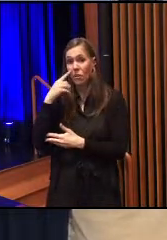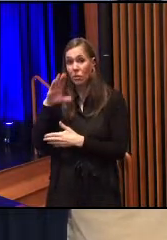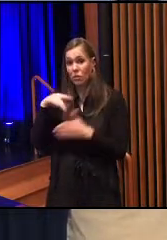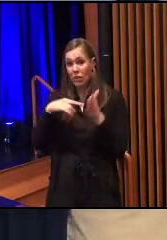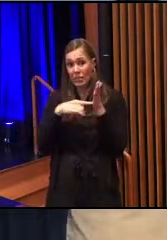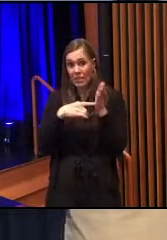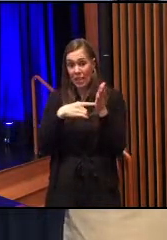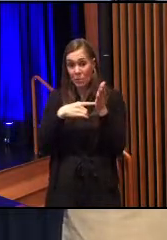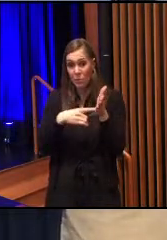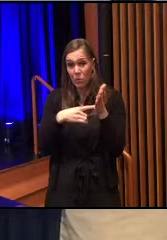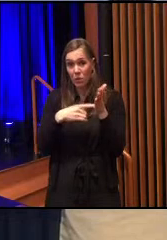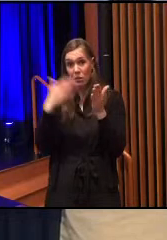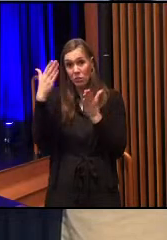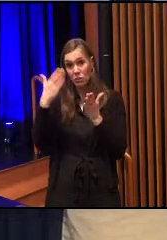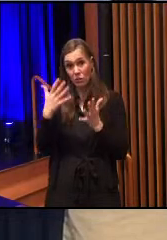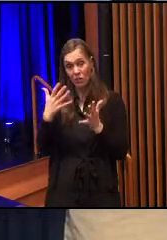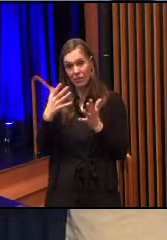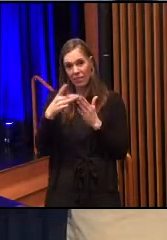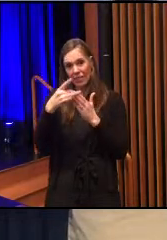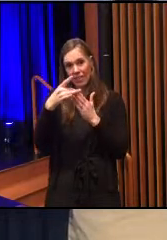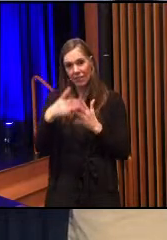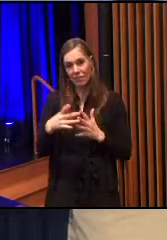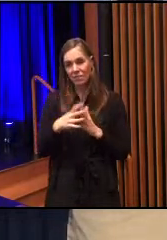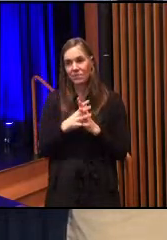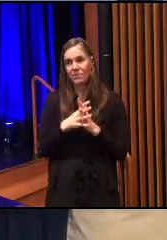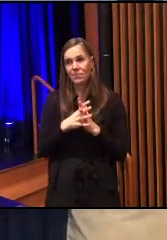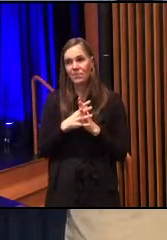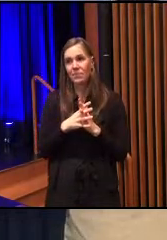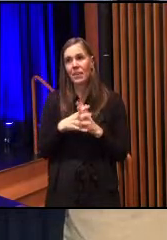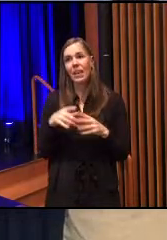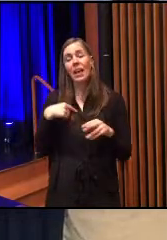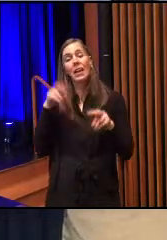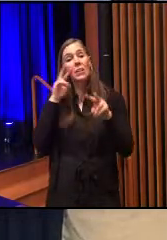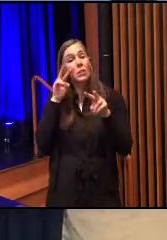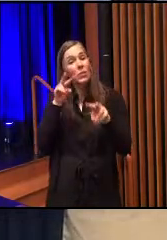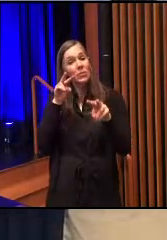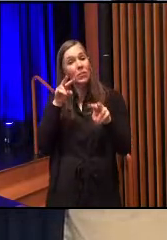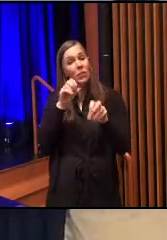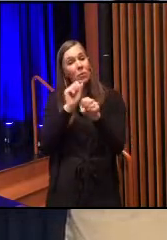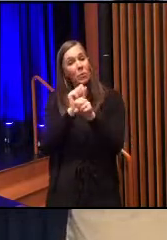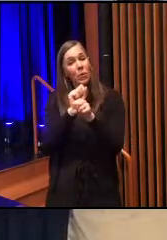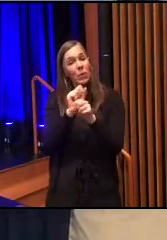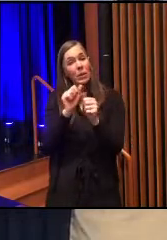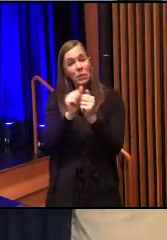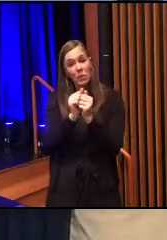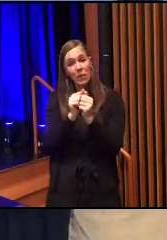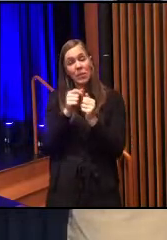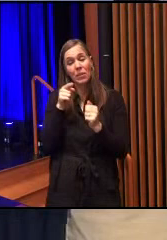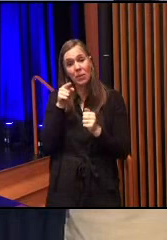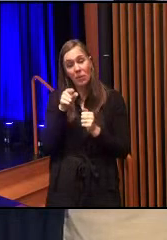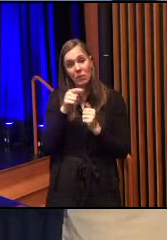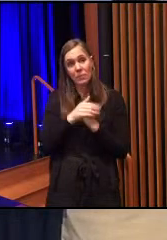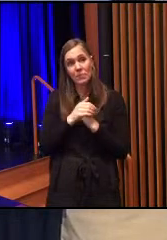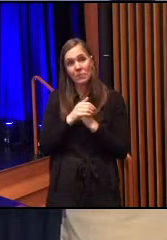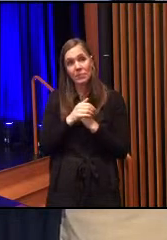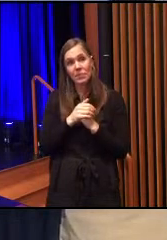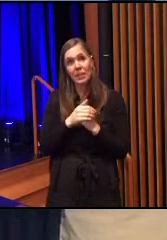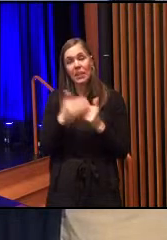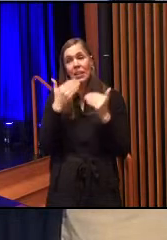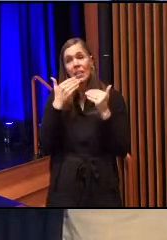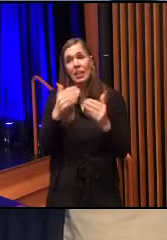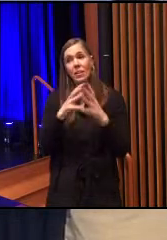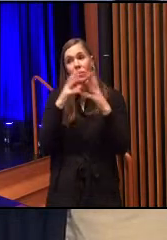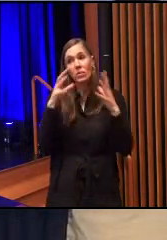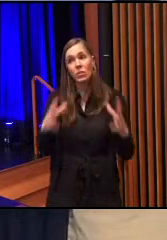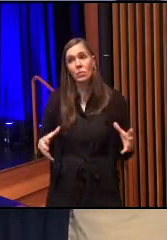example of service leadership. I look forward to working closely to achieve higher goals. Thanks